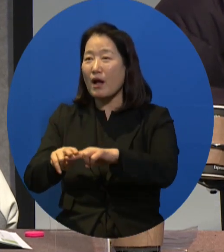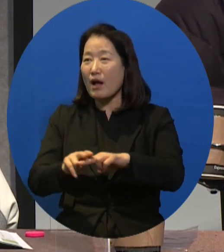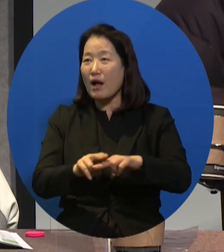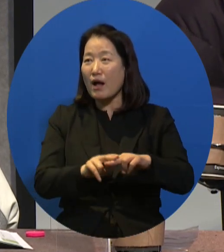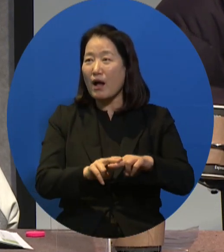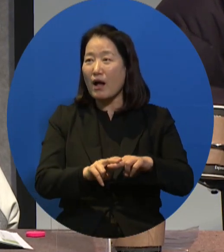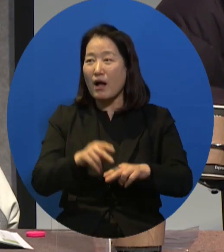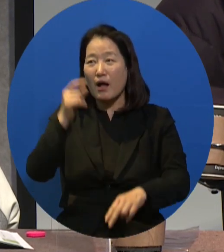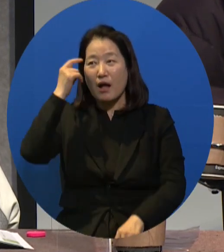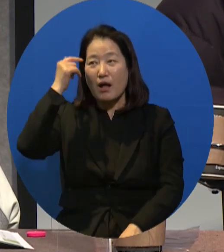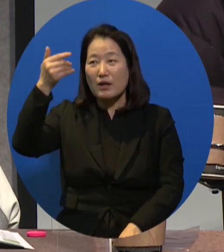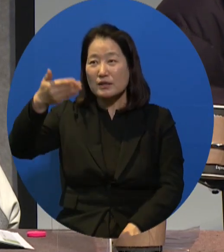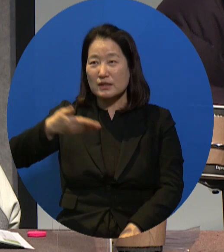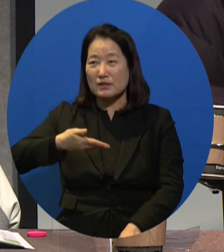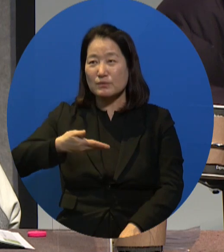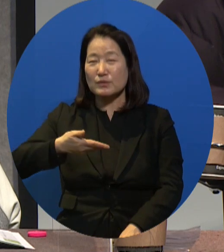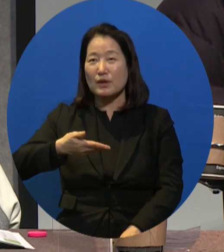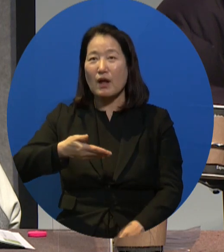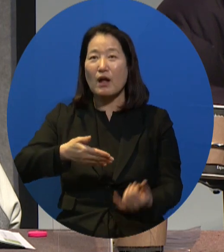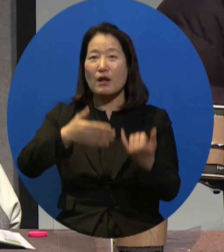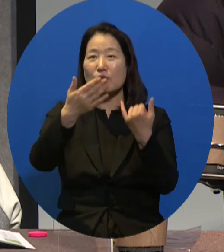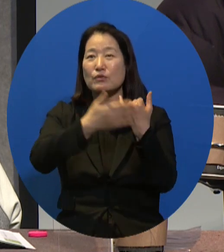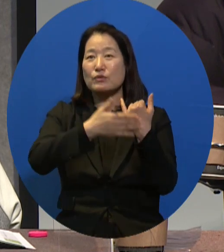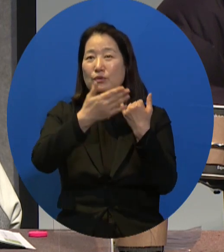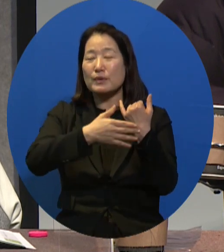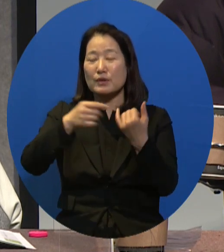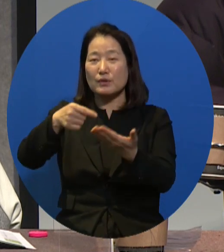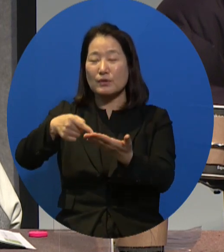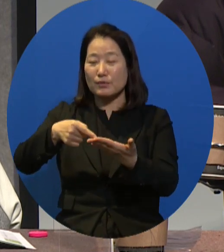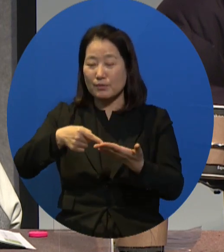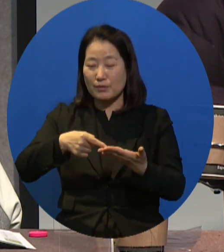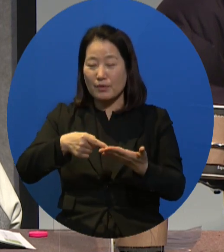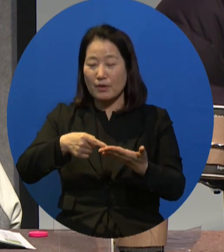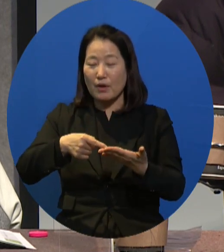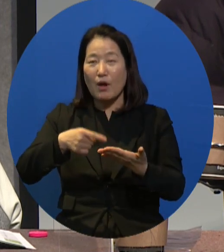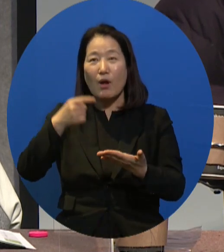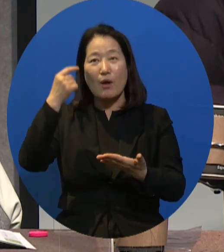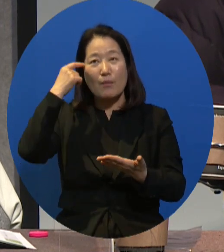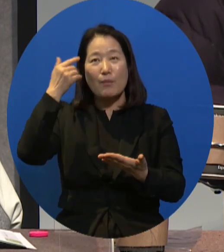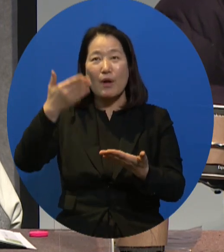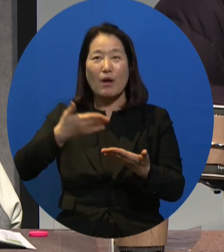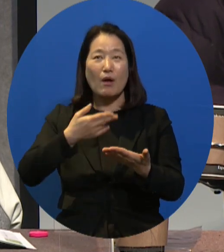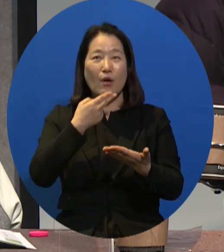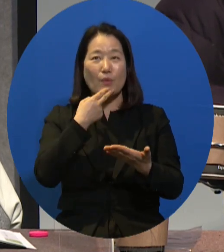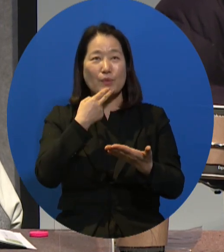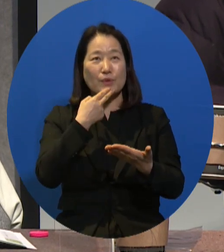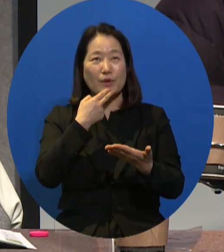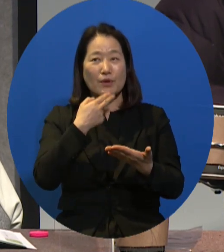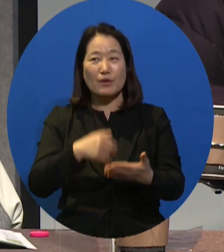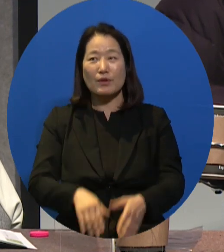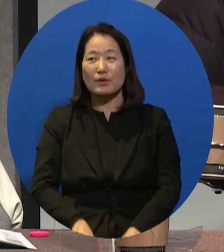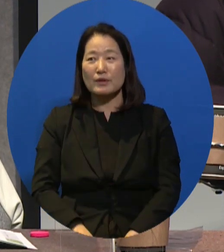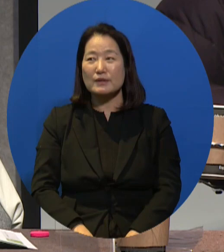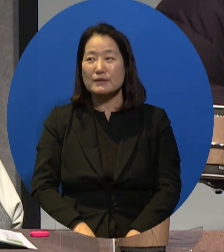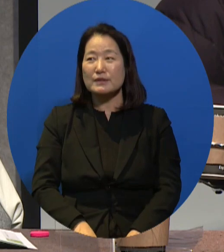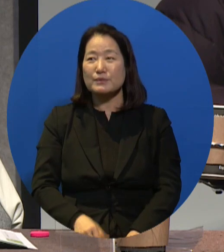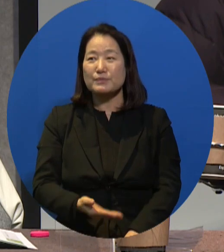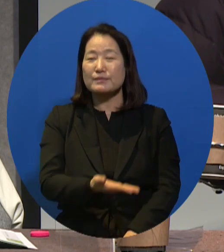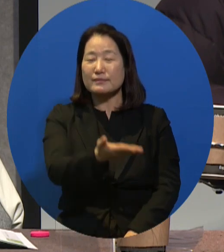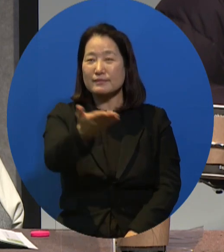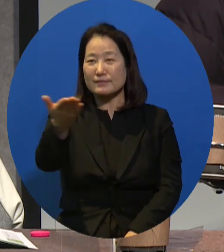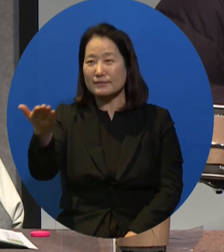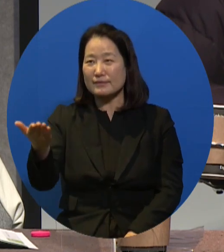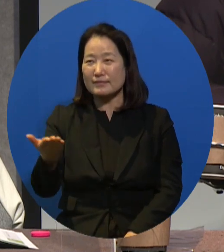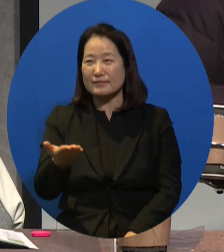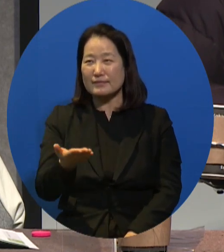but there are many people who are watching this session on YouTube. I don't see any question, but here in